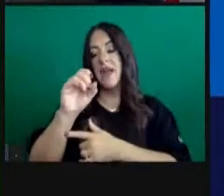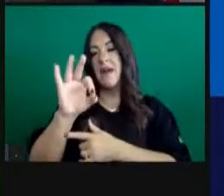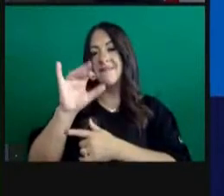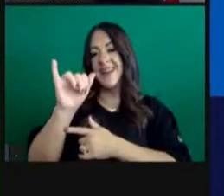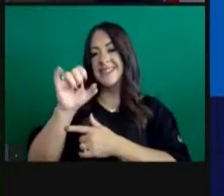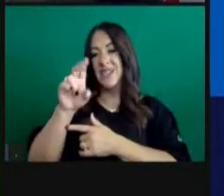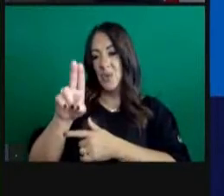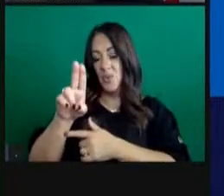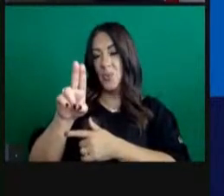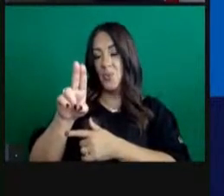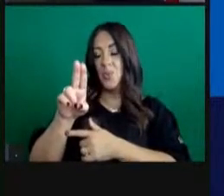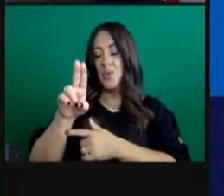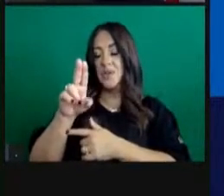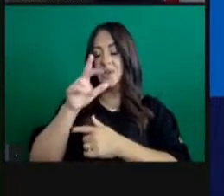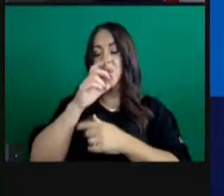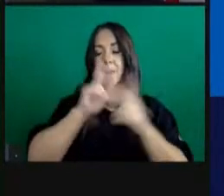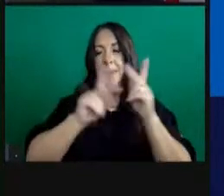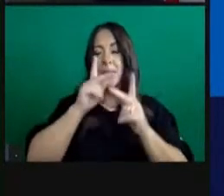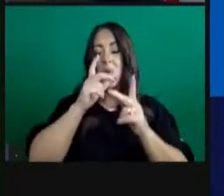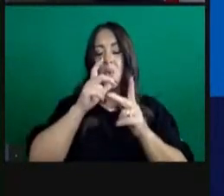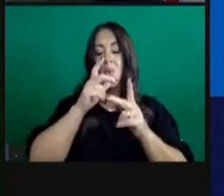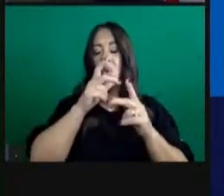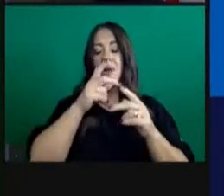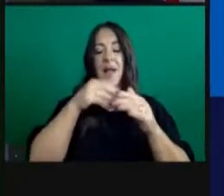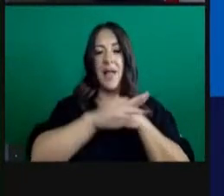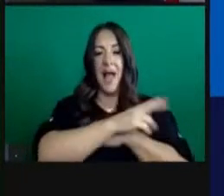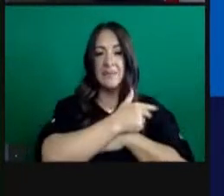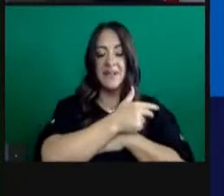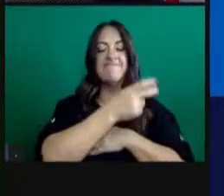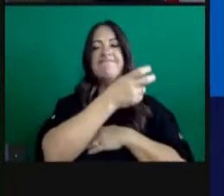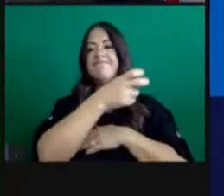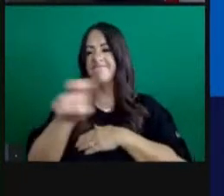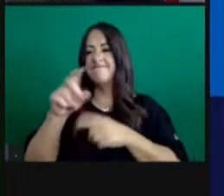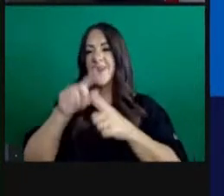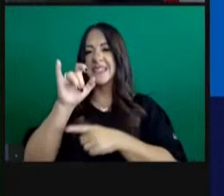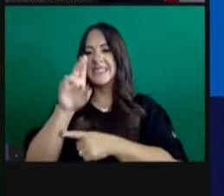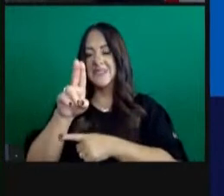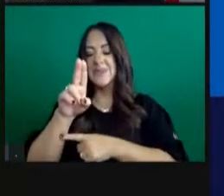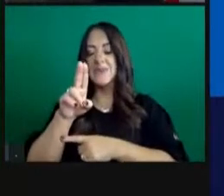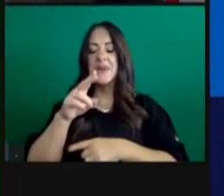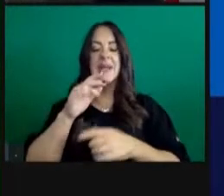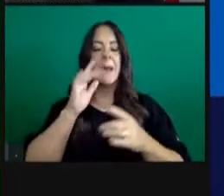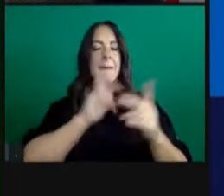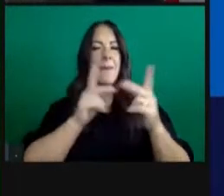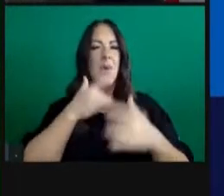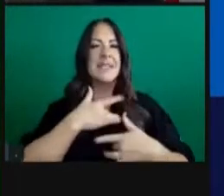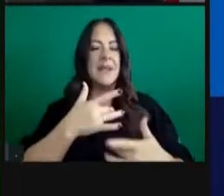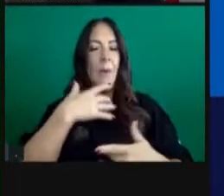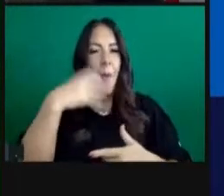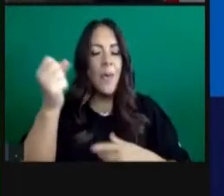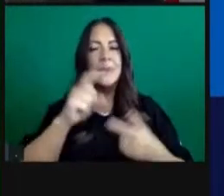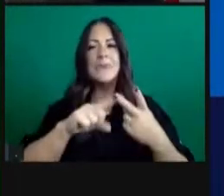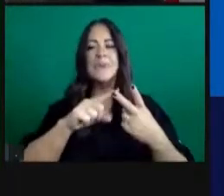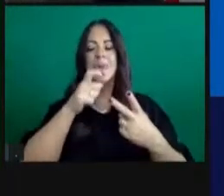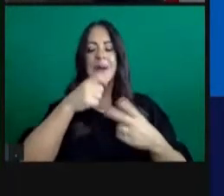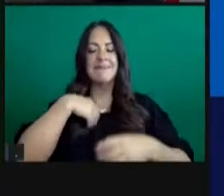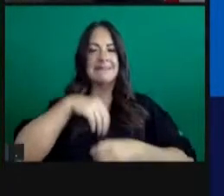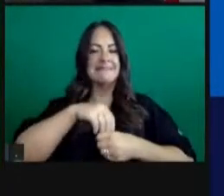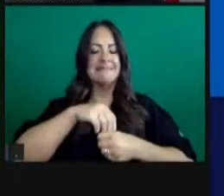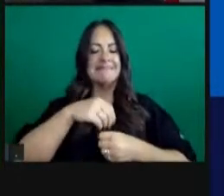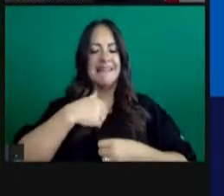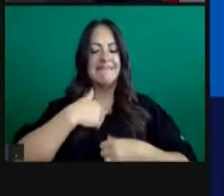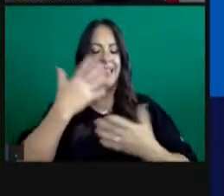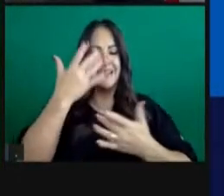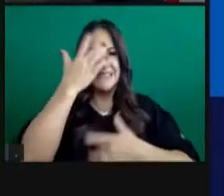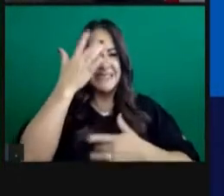those who get infected are more vulnerable, higher risk for severe disease, then it's more likely that the ICU